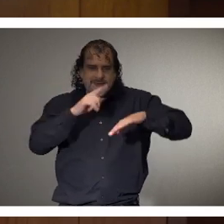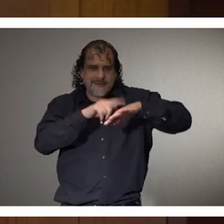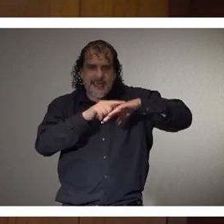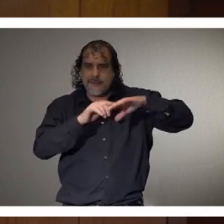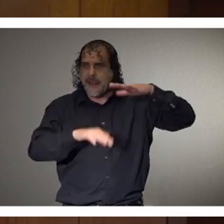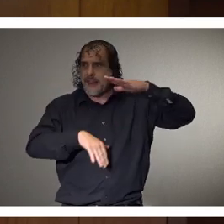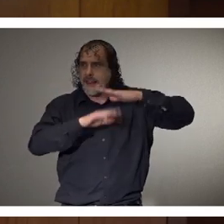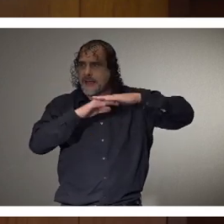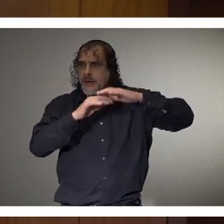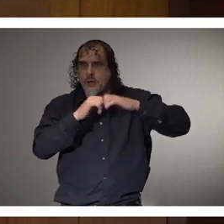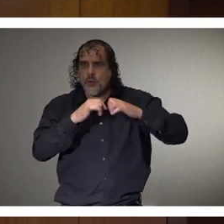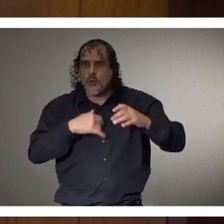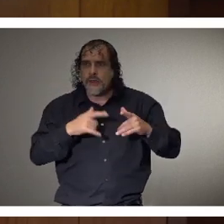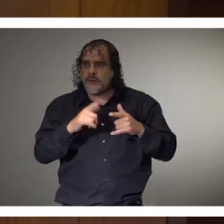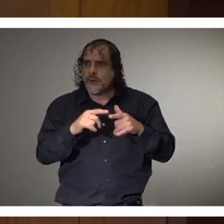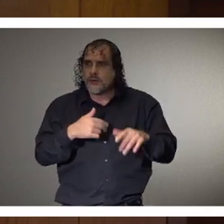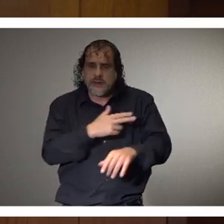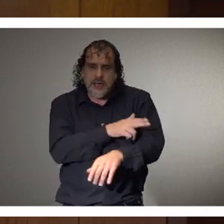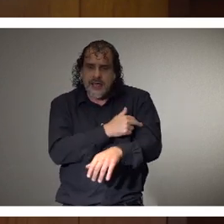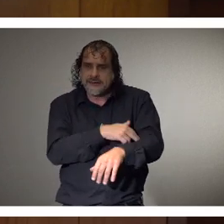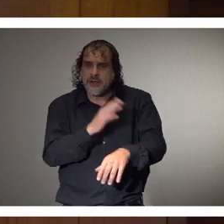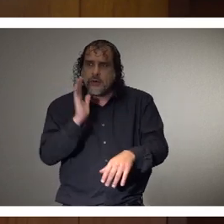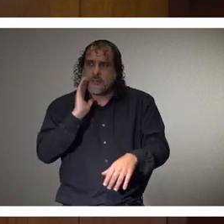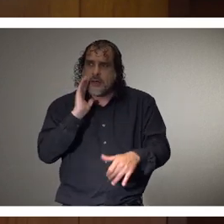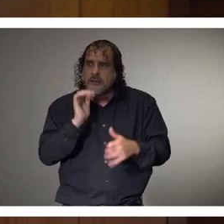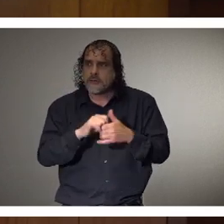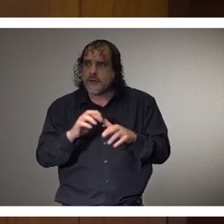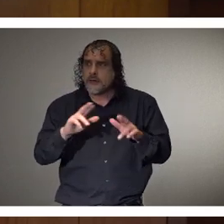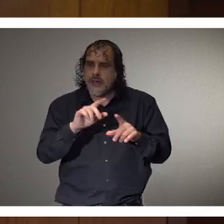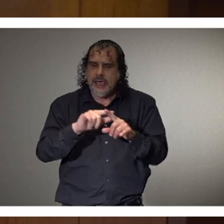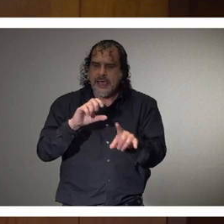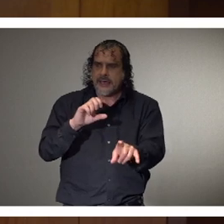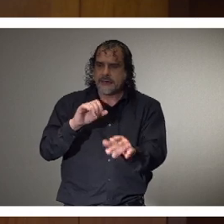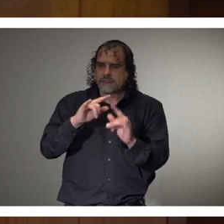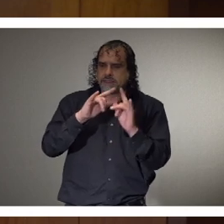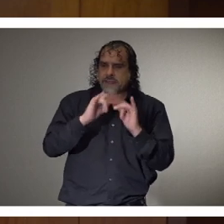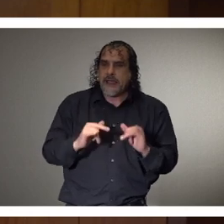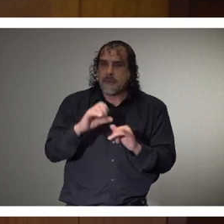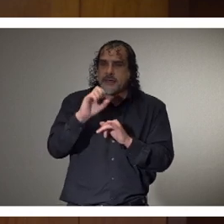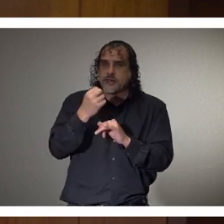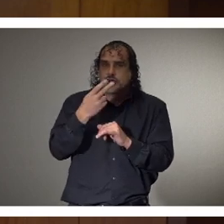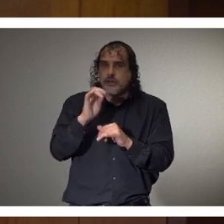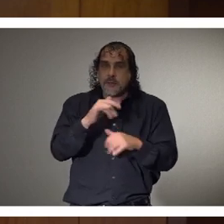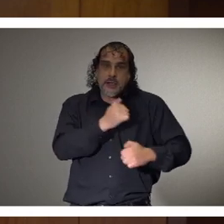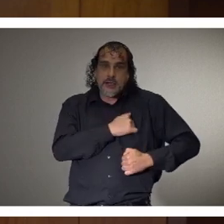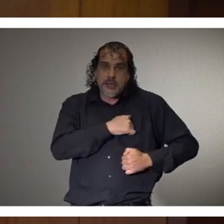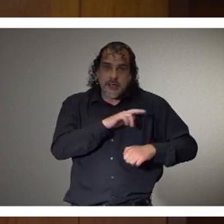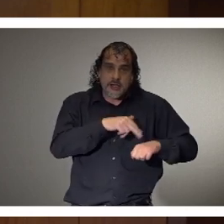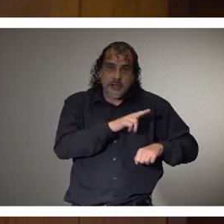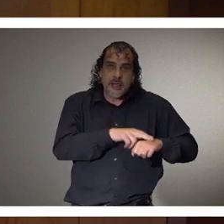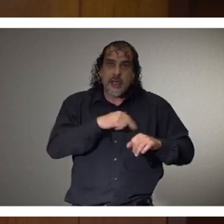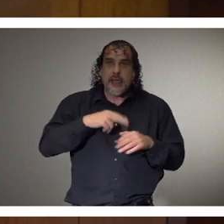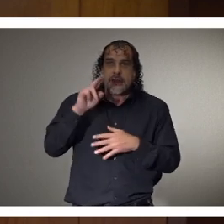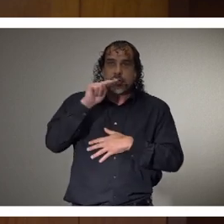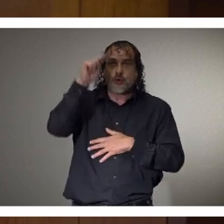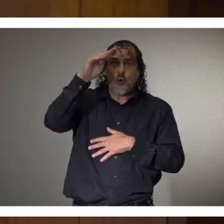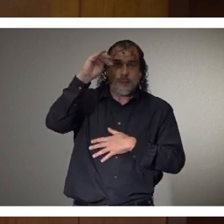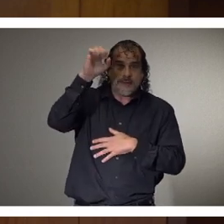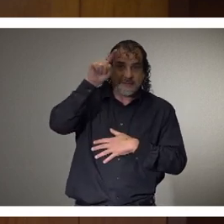additional hospital beds could be put to use at Shelby and the procurement of beds in North Mississippi?